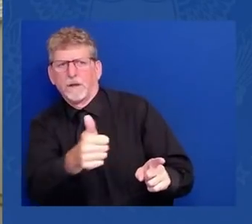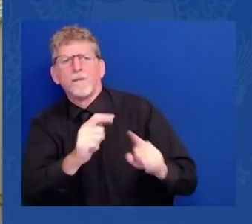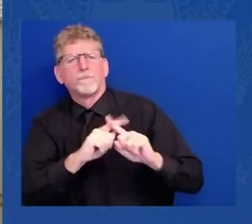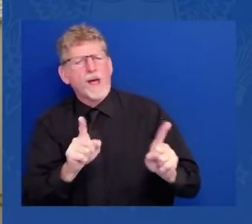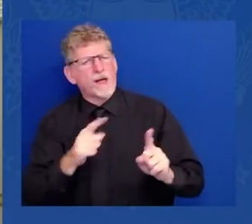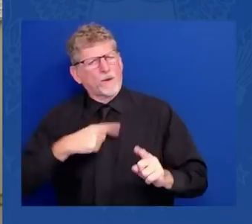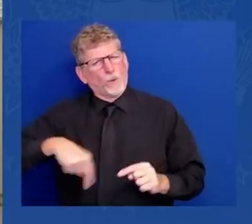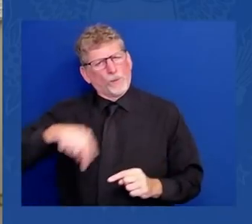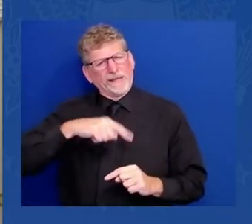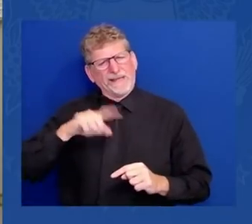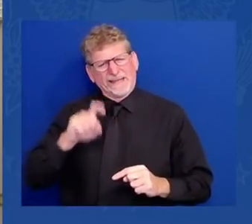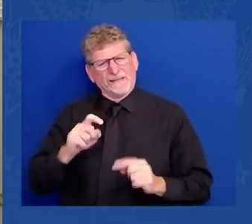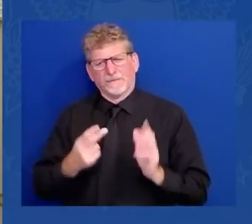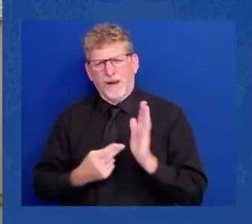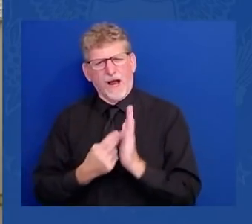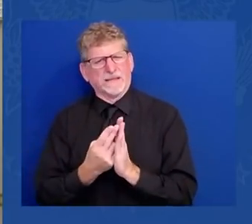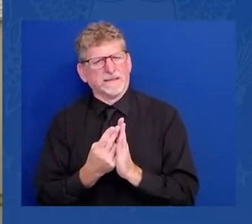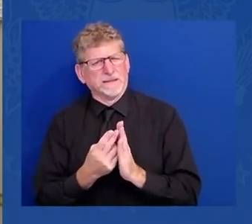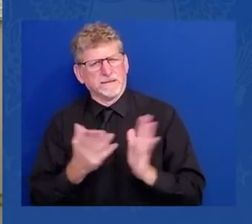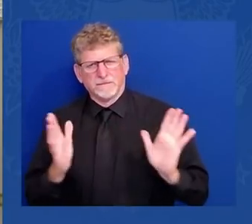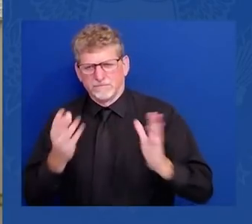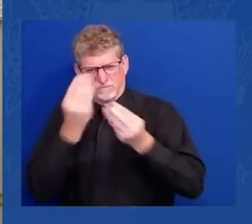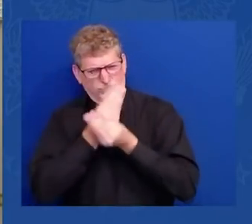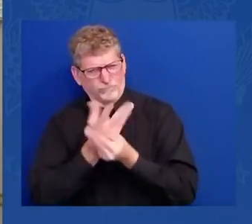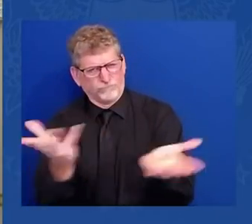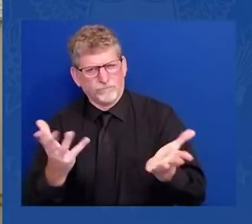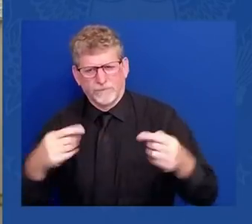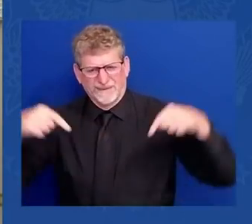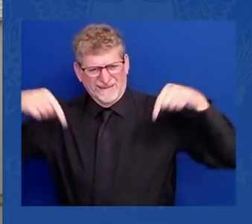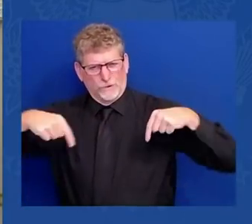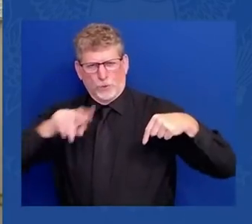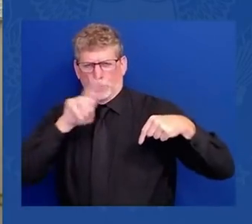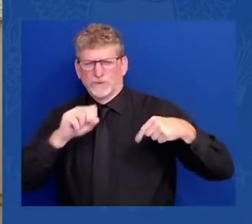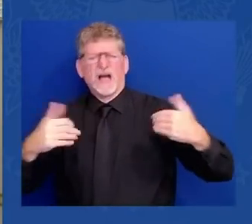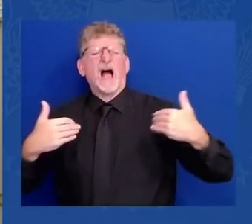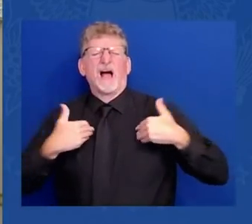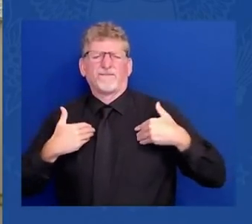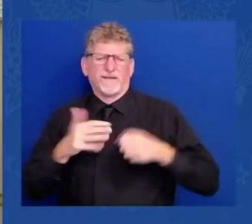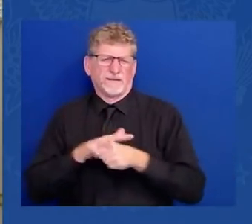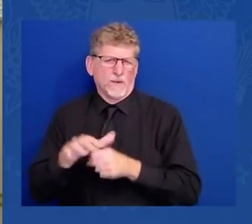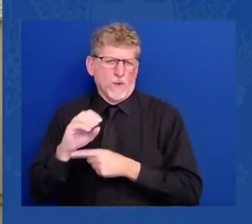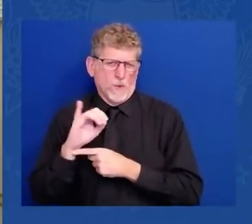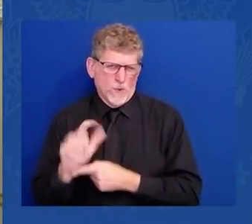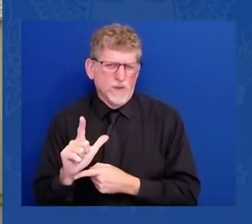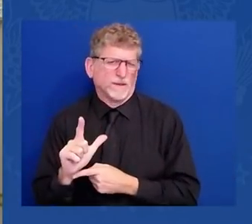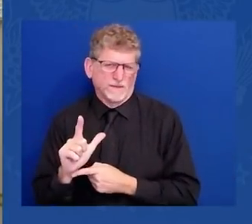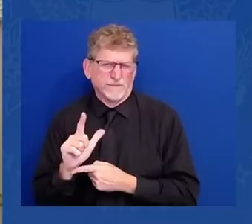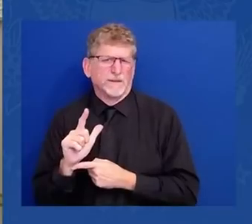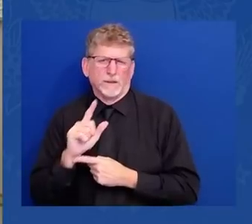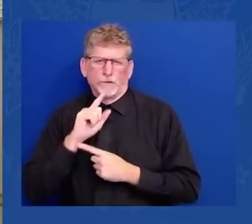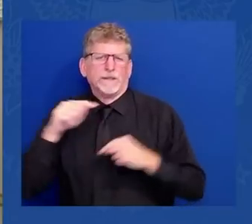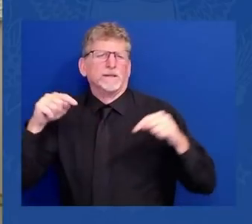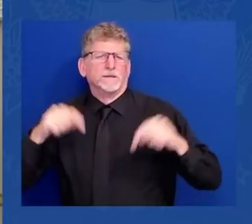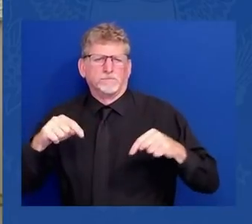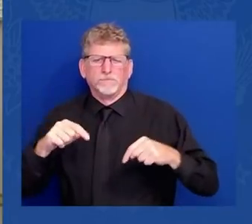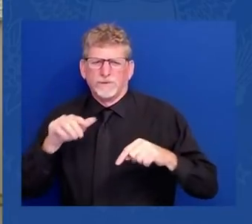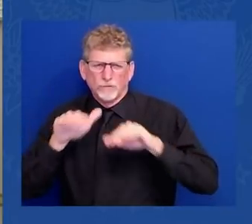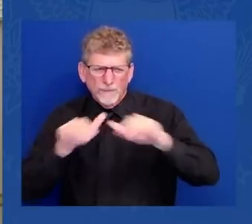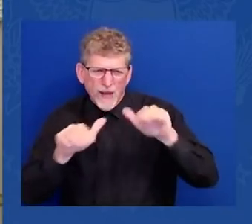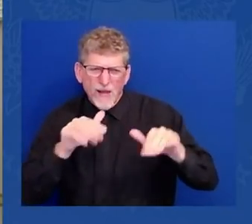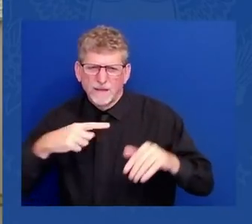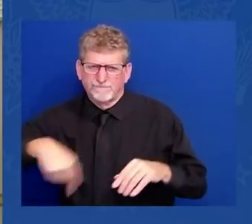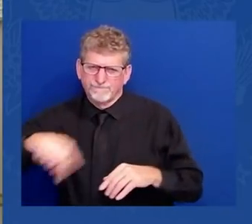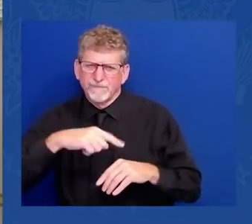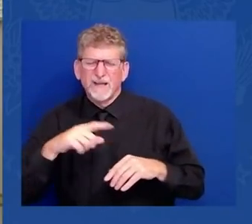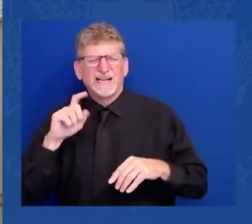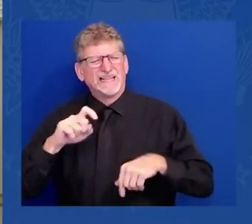economy over the long term. We need to become energy independent. I've had numerous conversations over the last three months with our European friends of how they have to